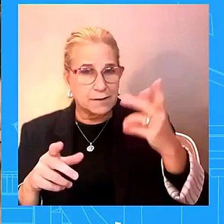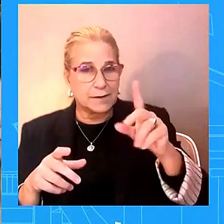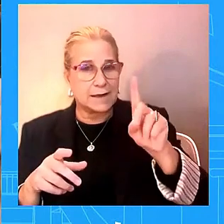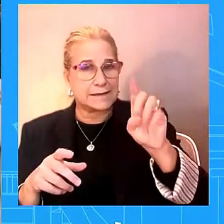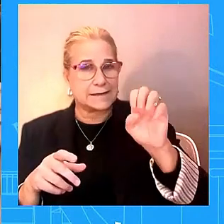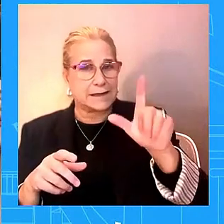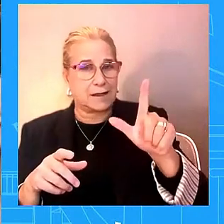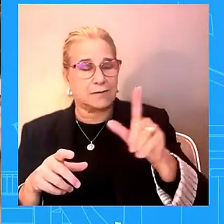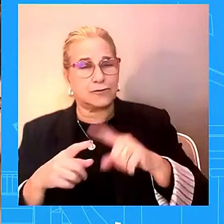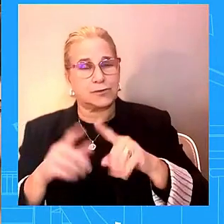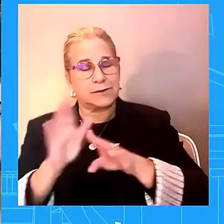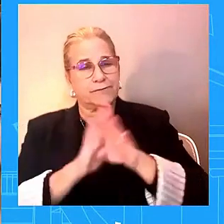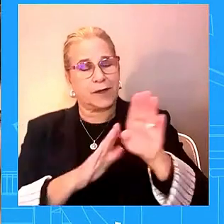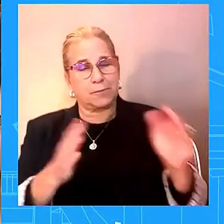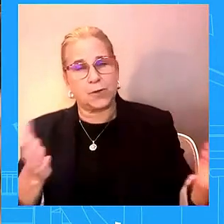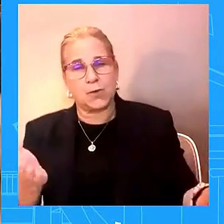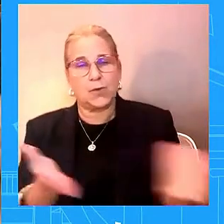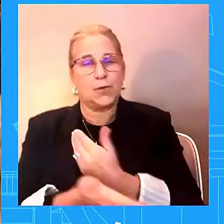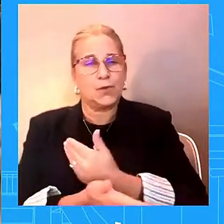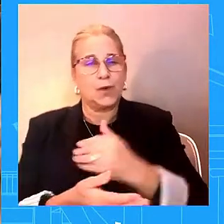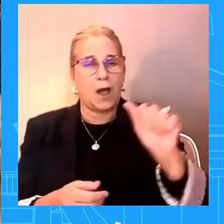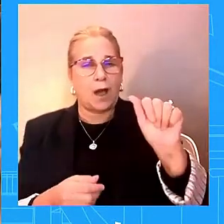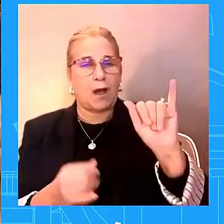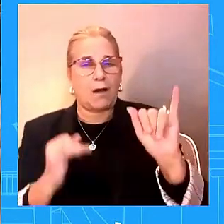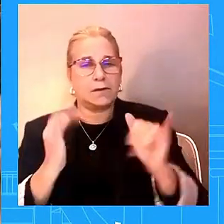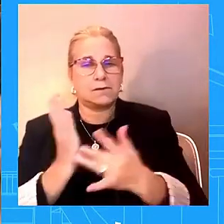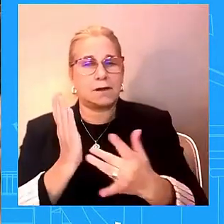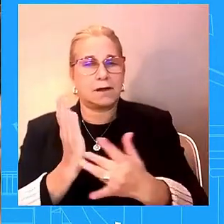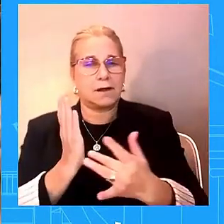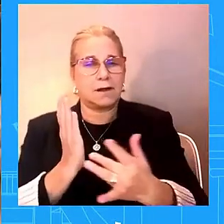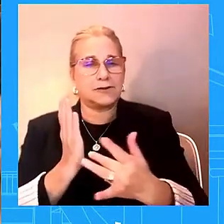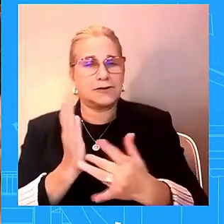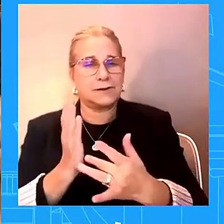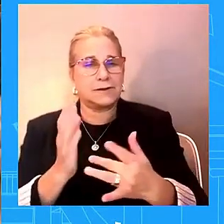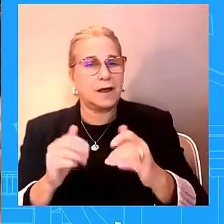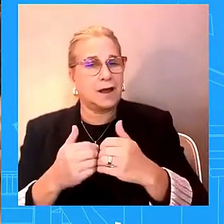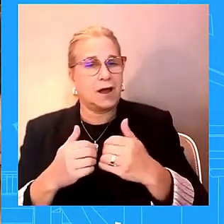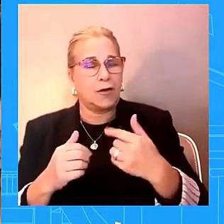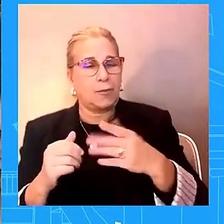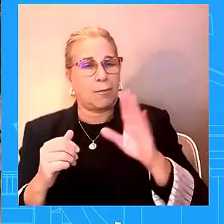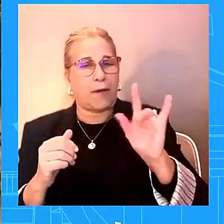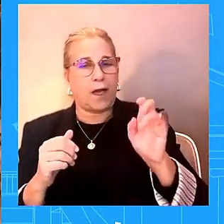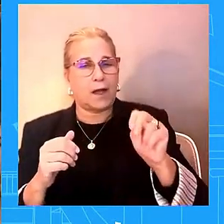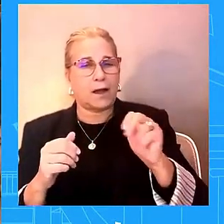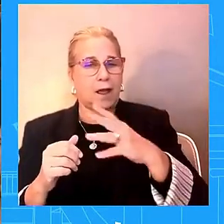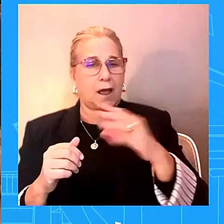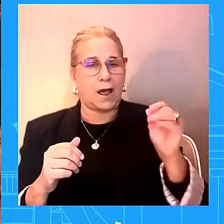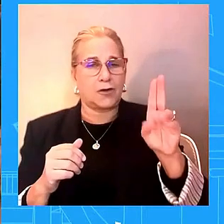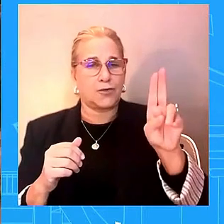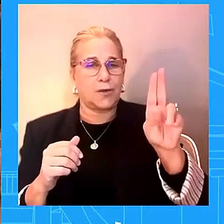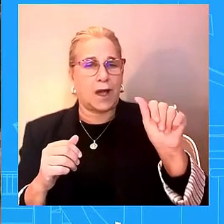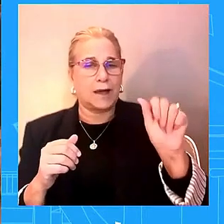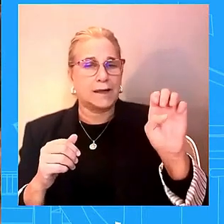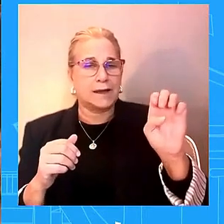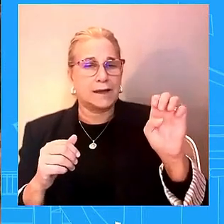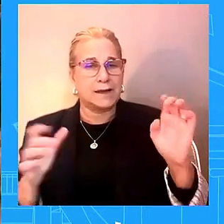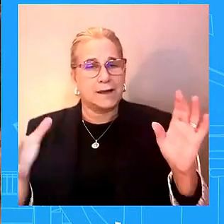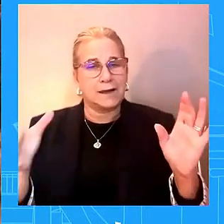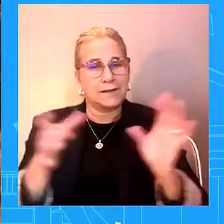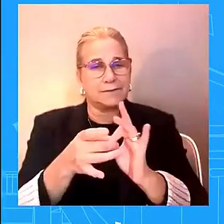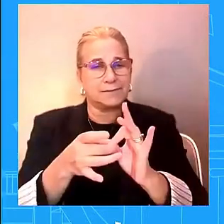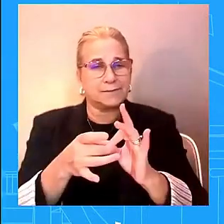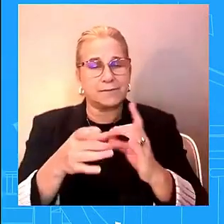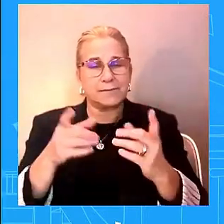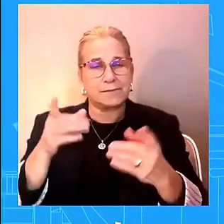the what we give to the uae will then end up in russia china or iran's hands through the bricks agreements so we've worked